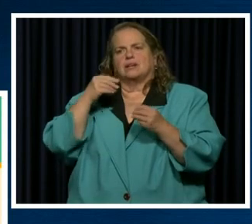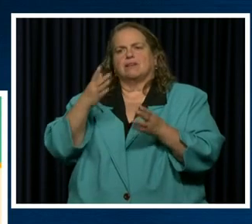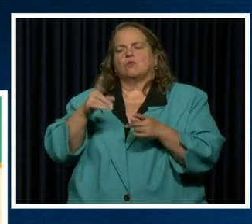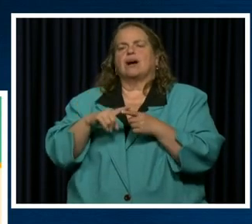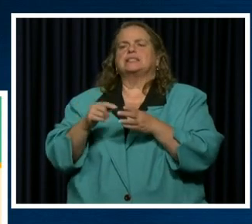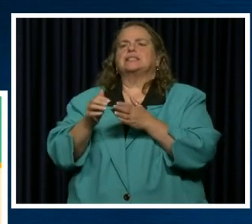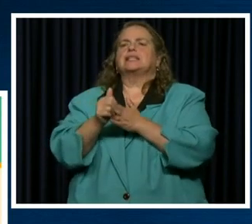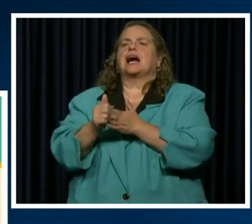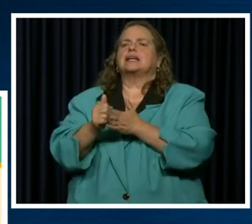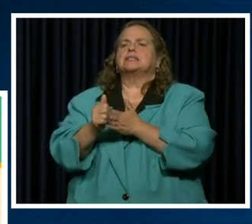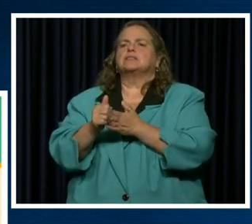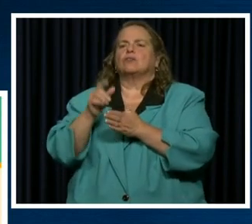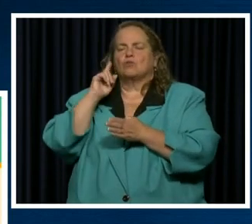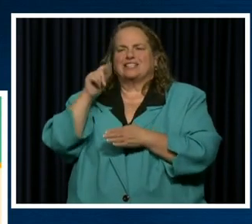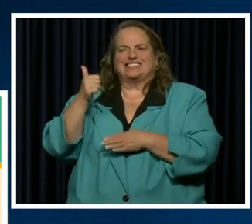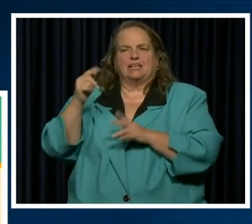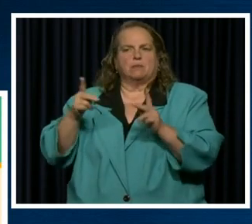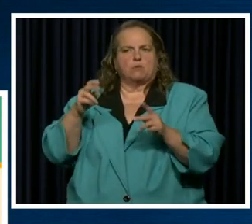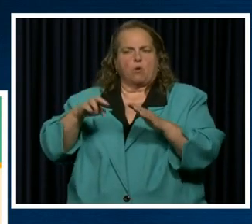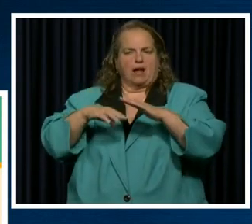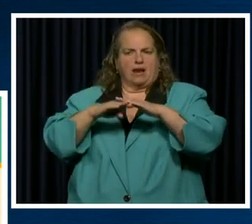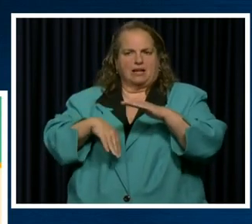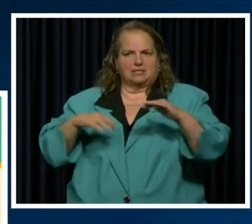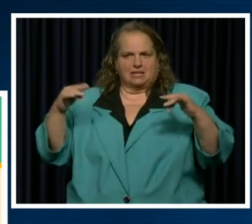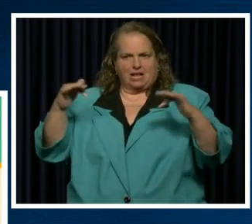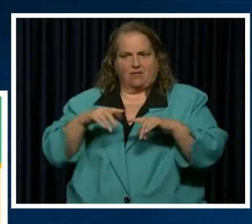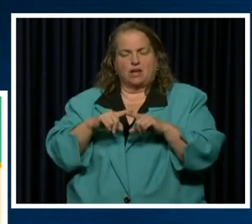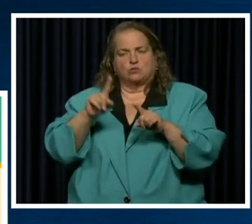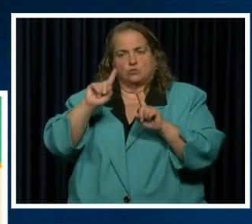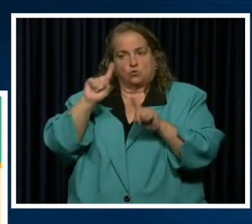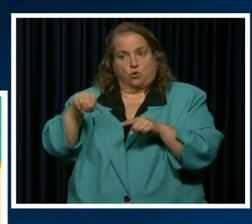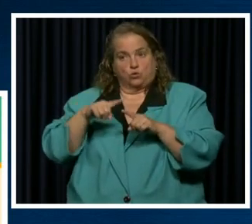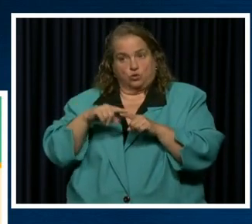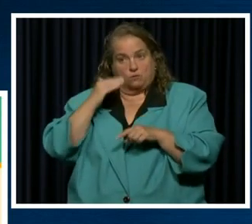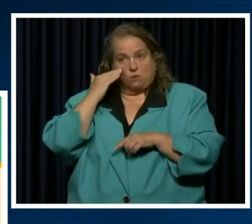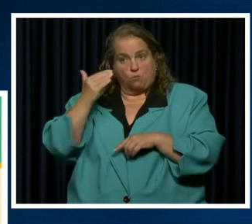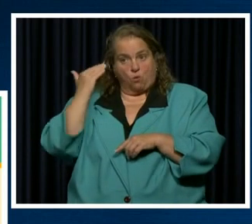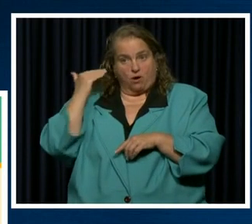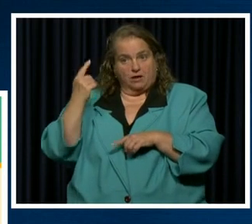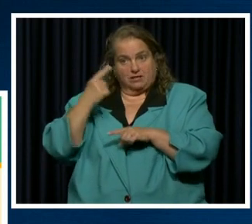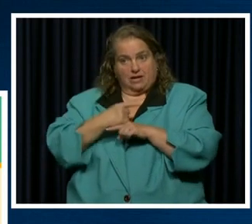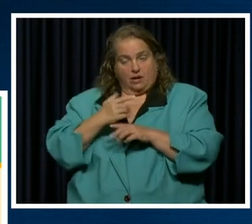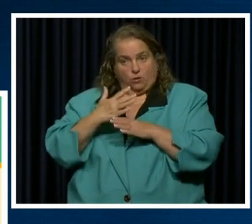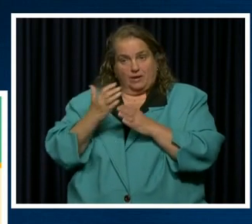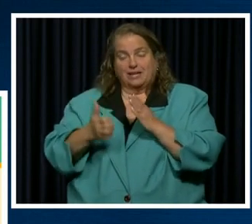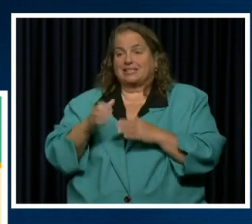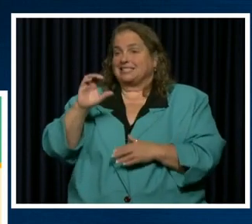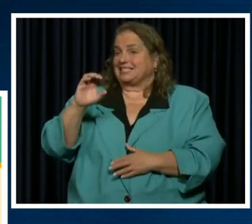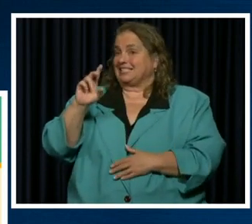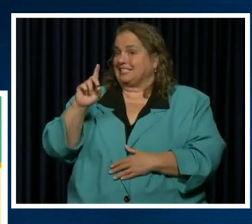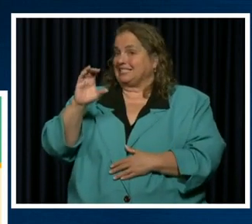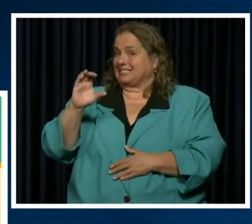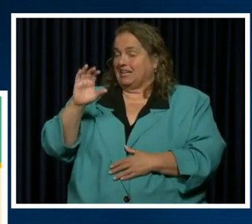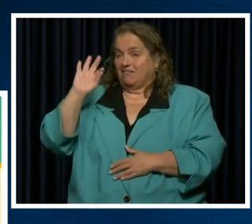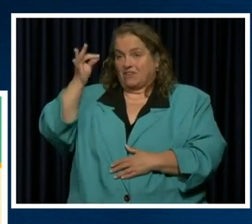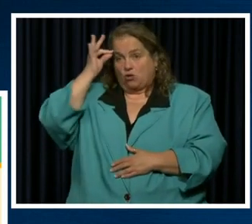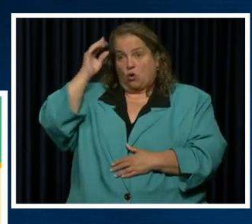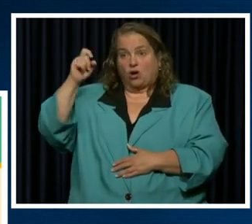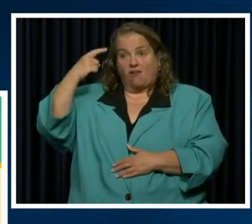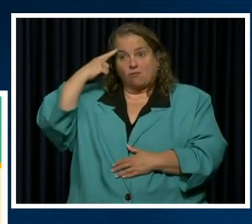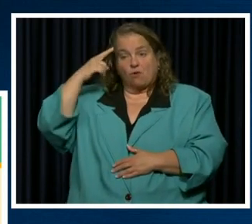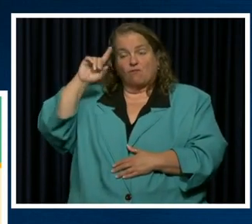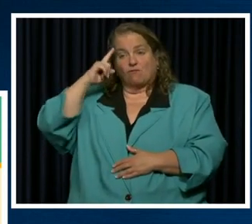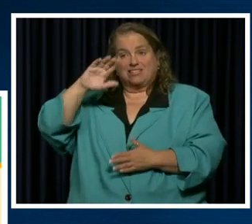the guidance for 10 people or less gatherings as you go into Memorial Day weekend. So the CDC, the federal government's Centers for